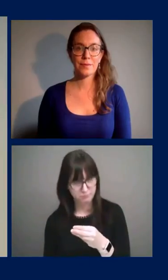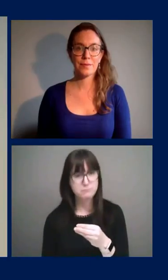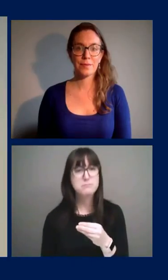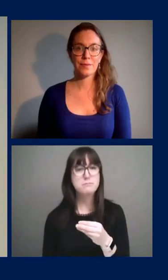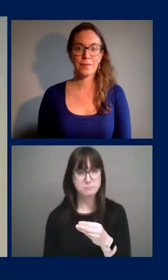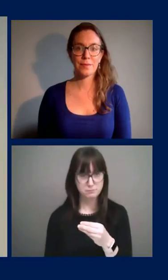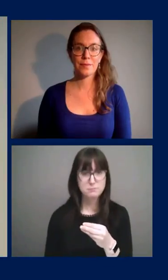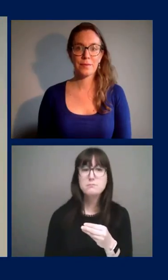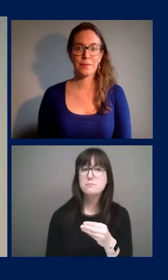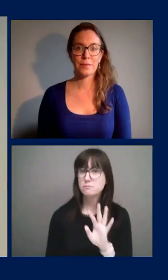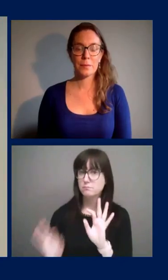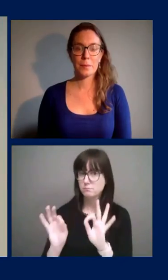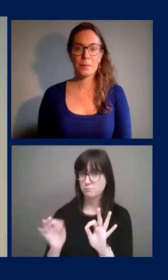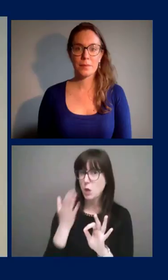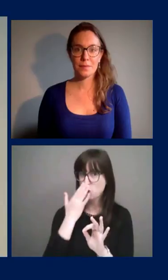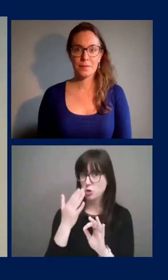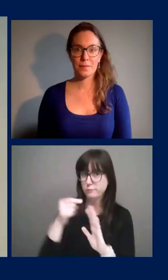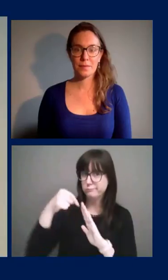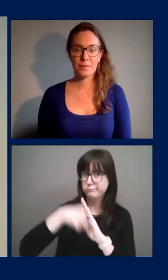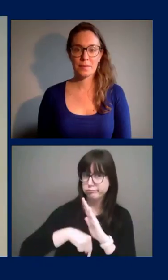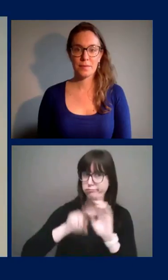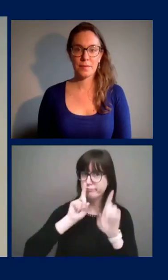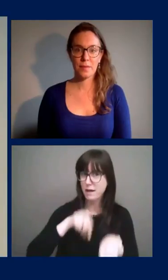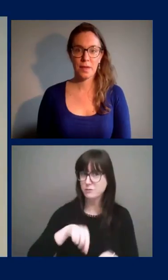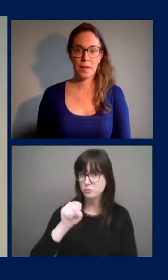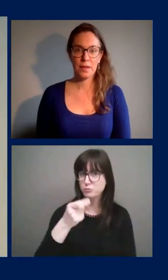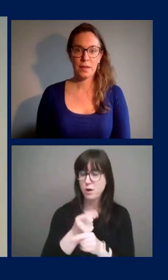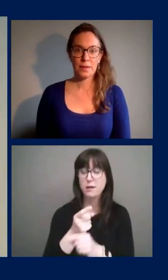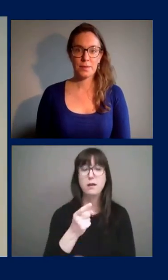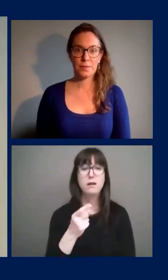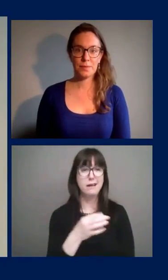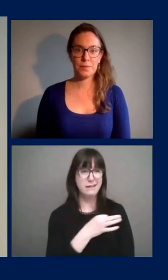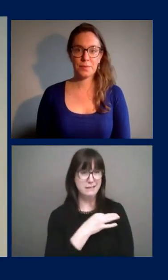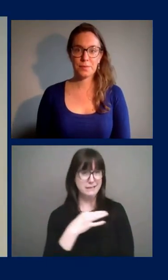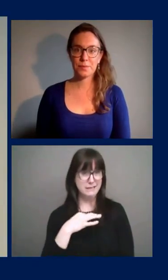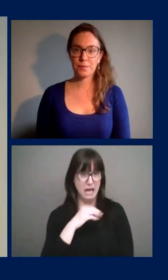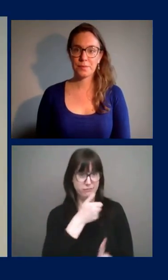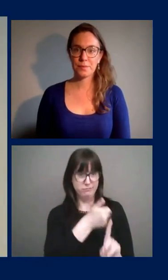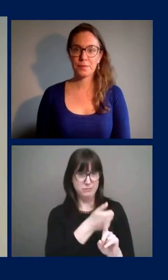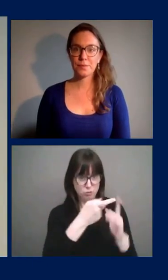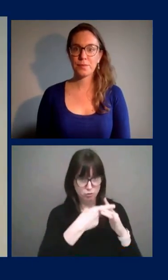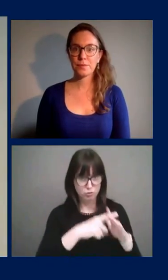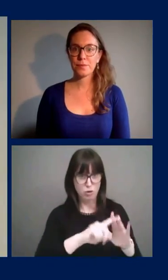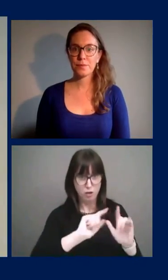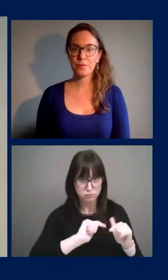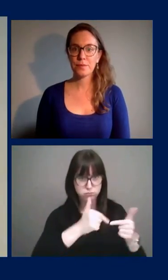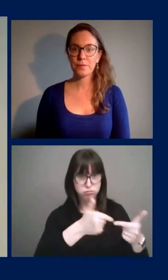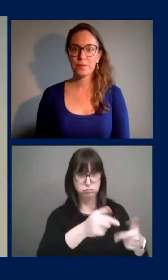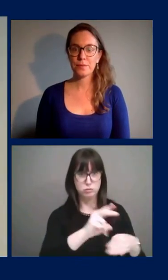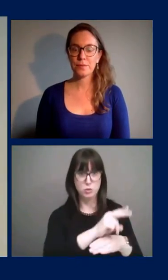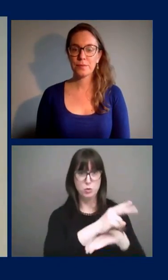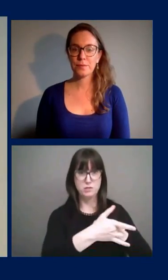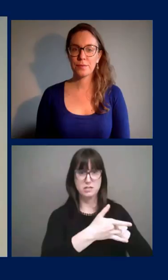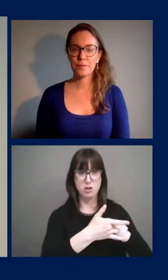was quite a comprehensive answer. I mean, I think that the staff that have begun using it, I've really talked about how intuitive it is. I